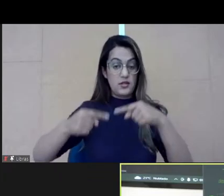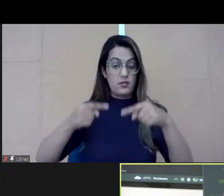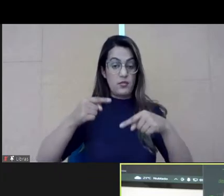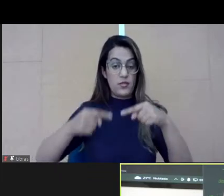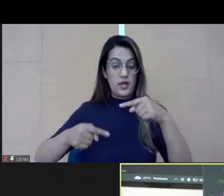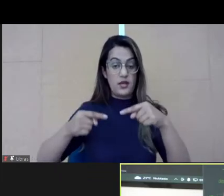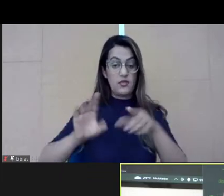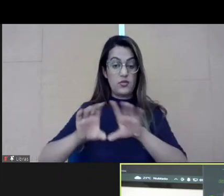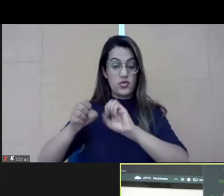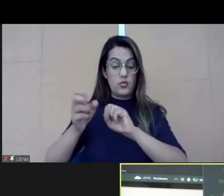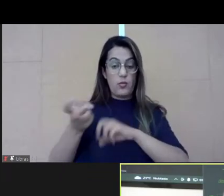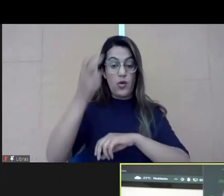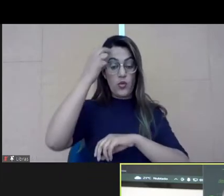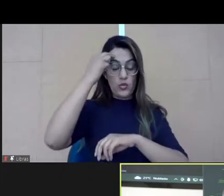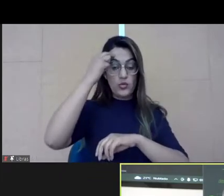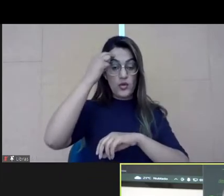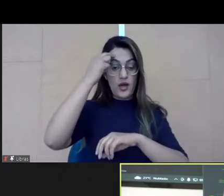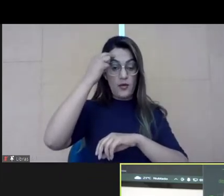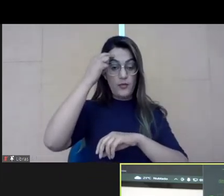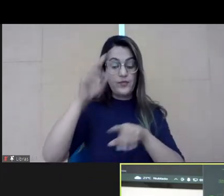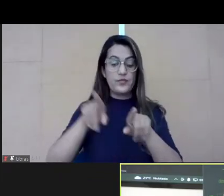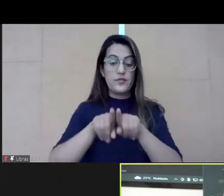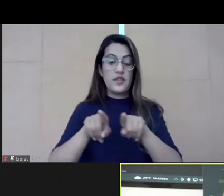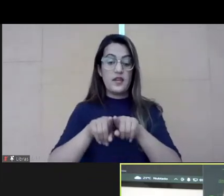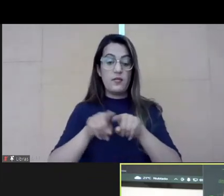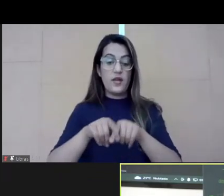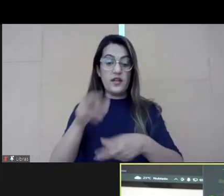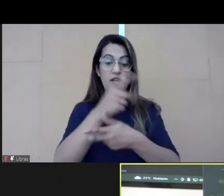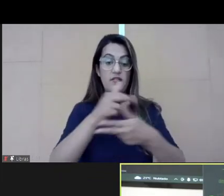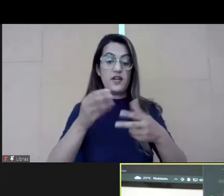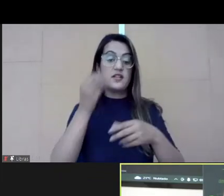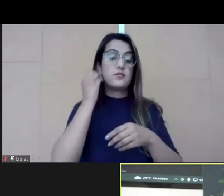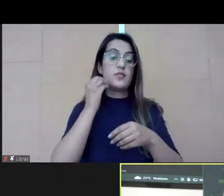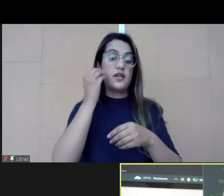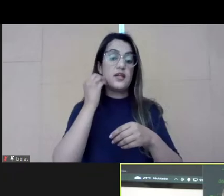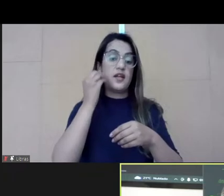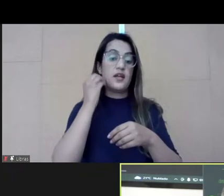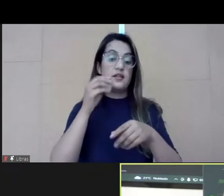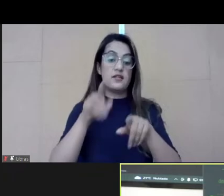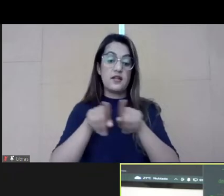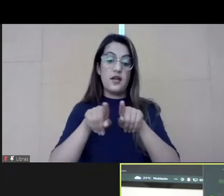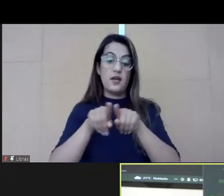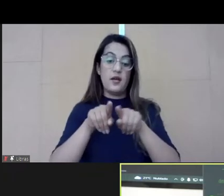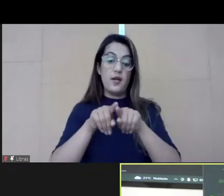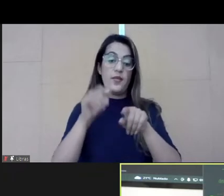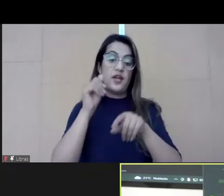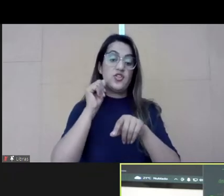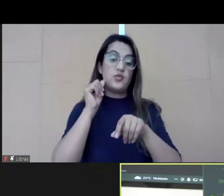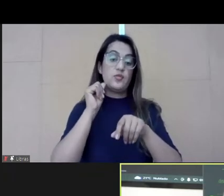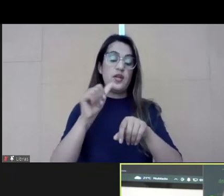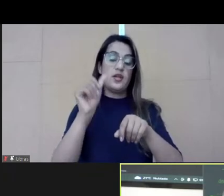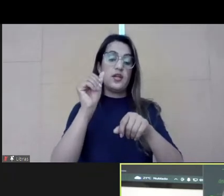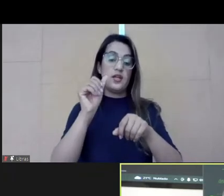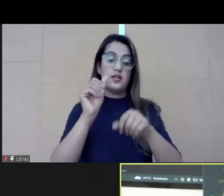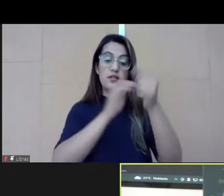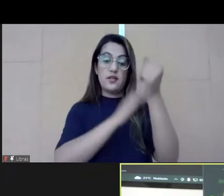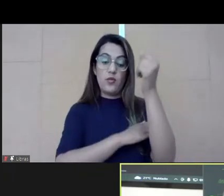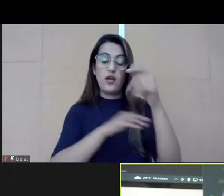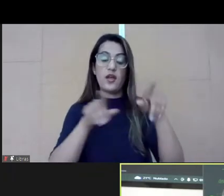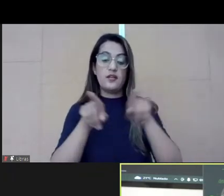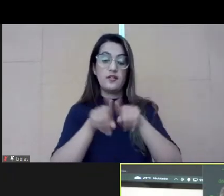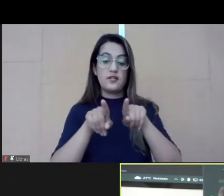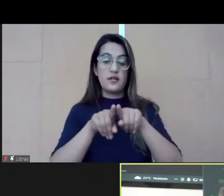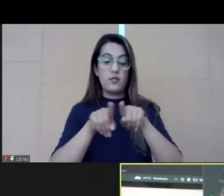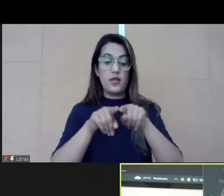diplomat in the cultural area. She has a wide experience in communication, campaign management, and in defense of